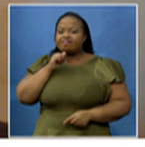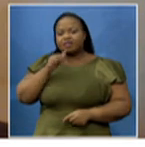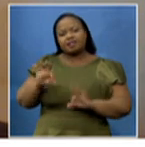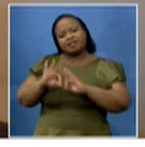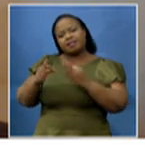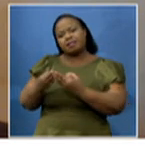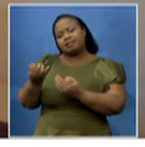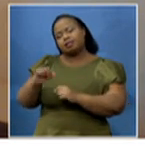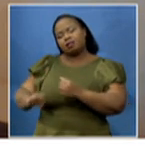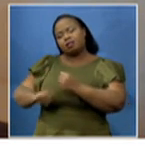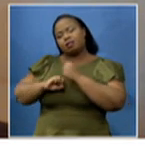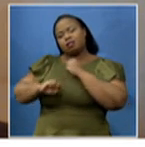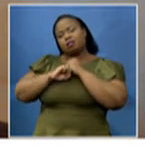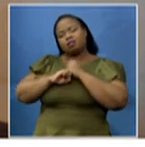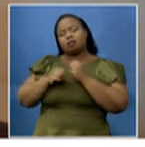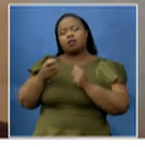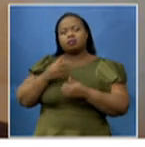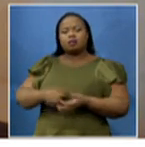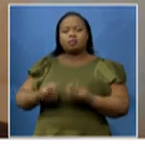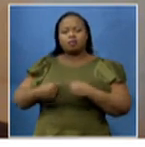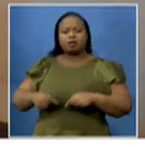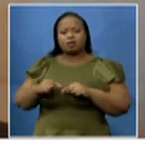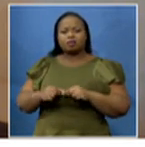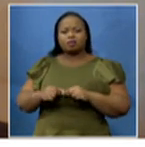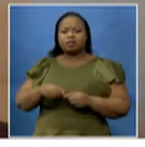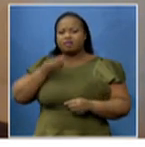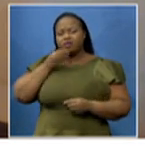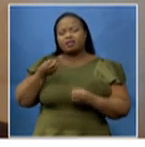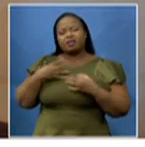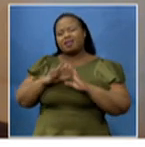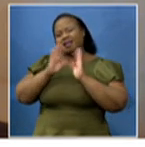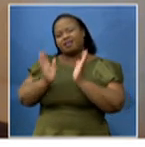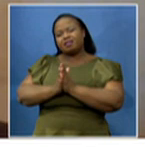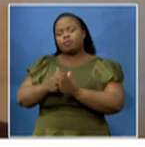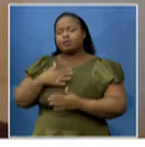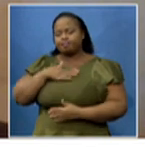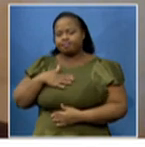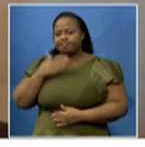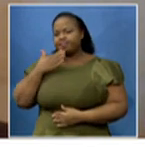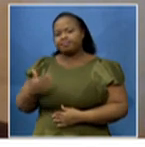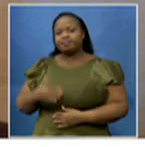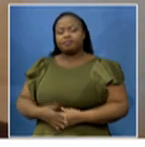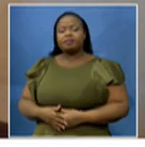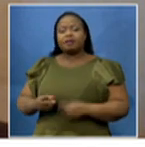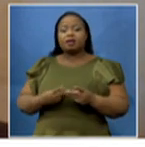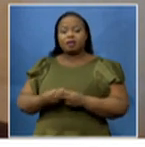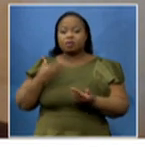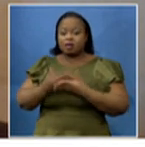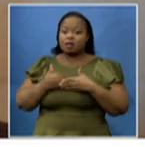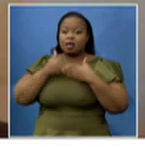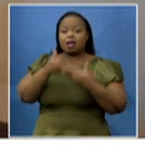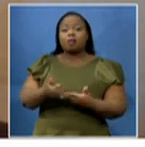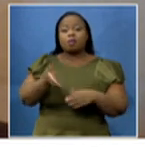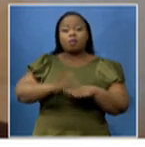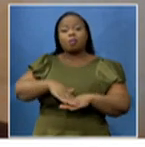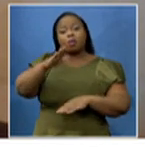us with those warm support and meals and everything else. We are really, really appreciated. We can impact more if we are